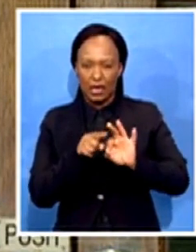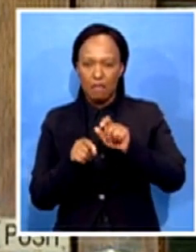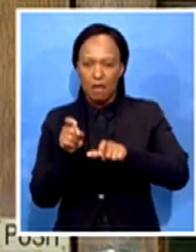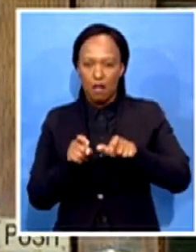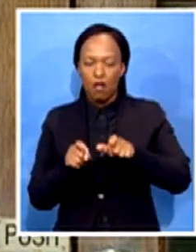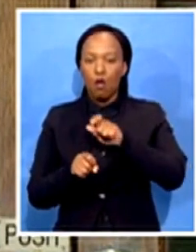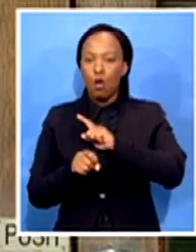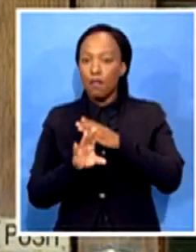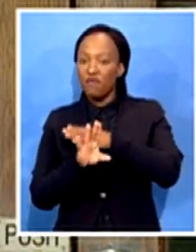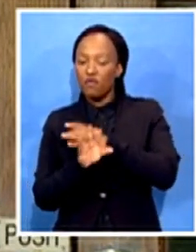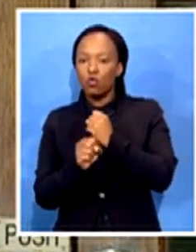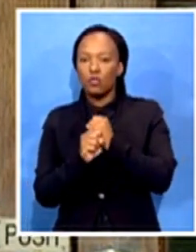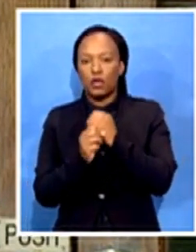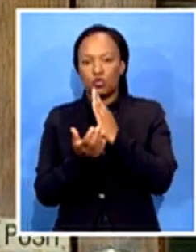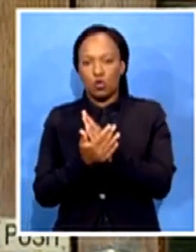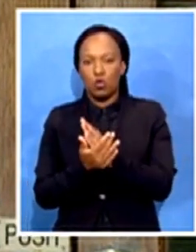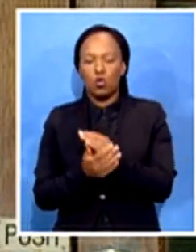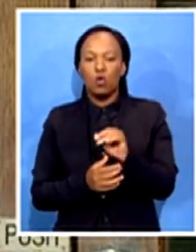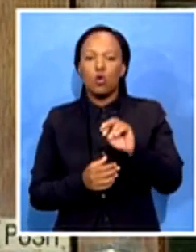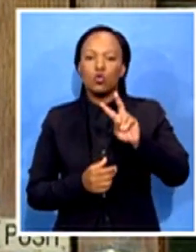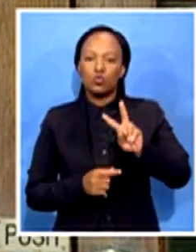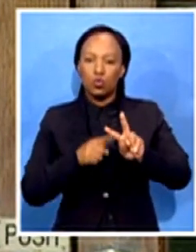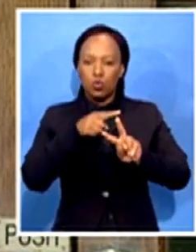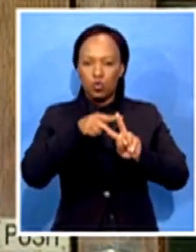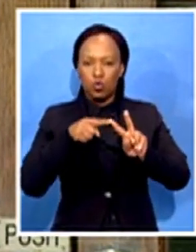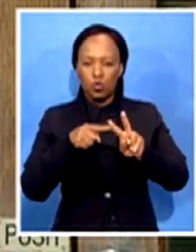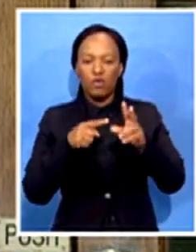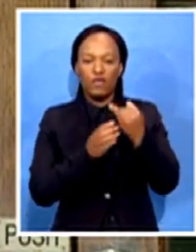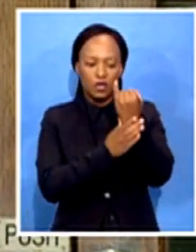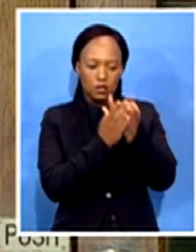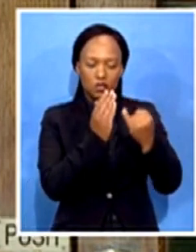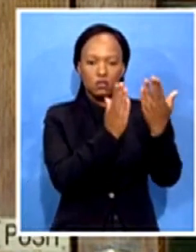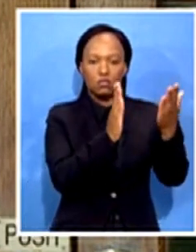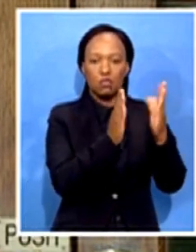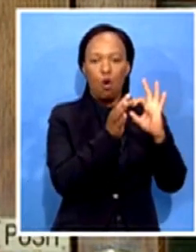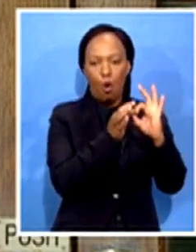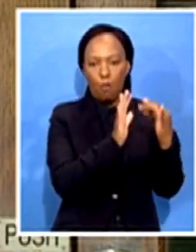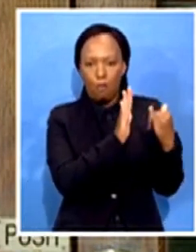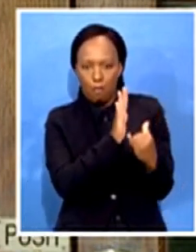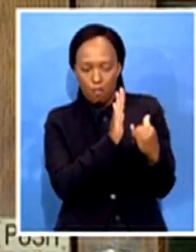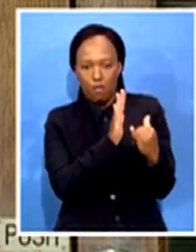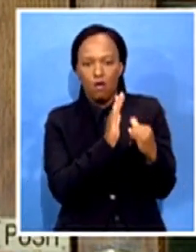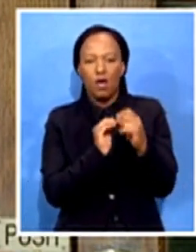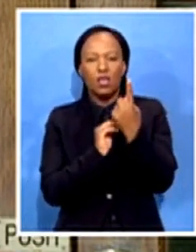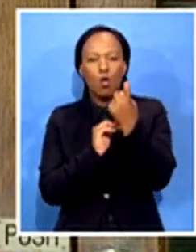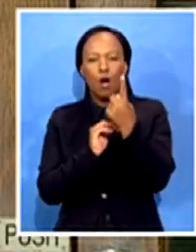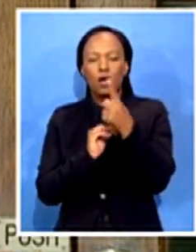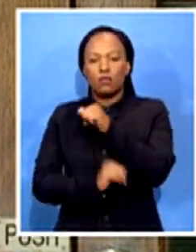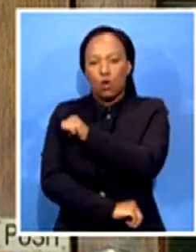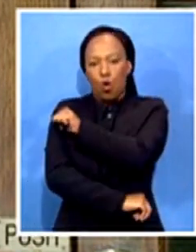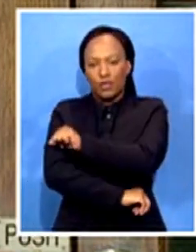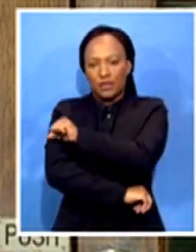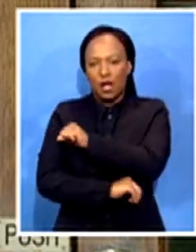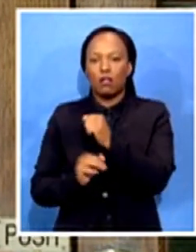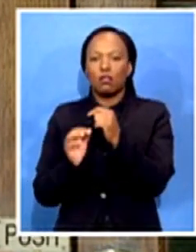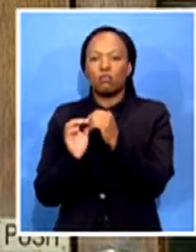of them have been quarantined at their home. One is quarantined at the hospital to make sure that the marking runs